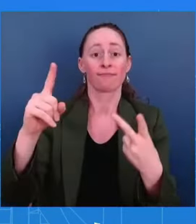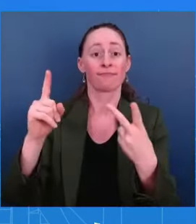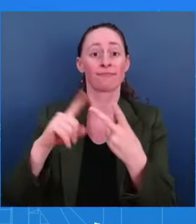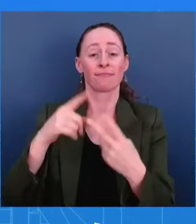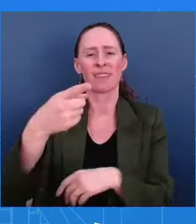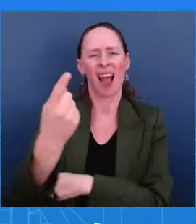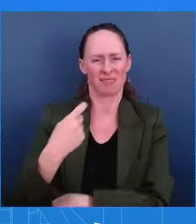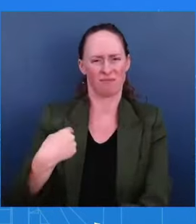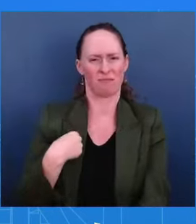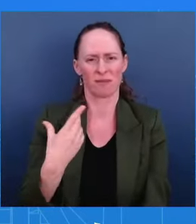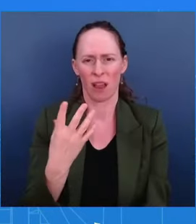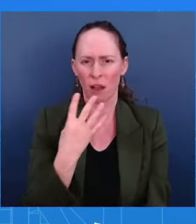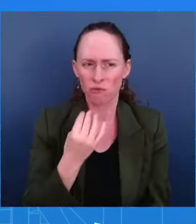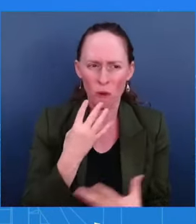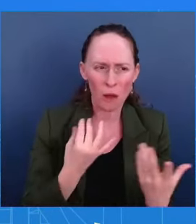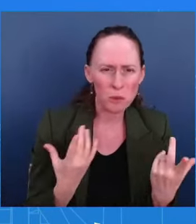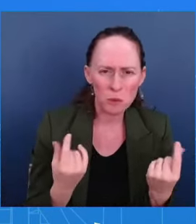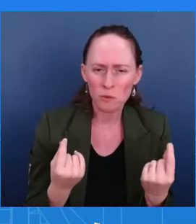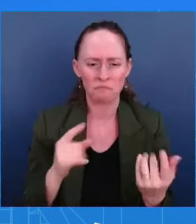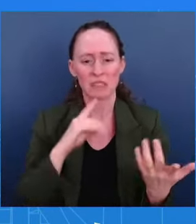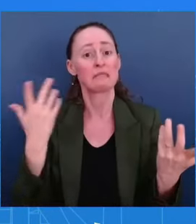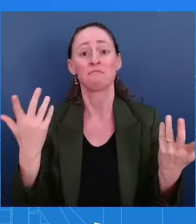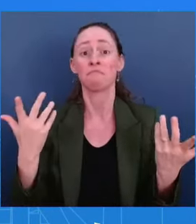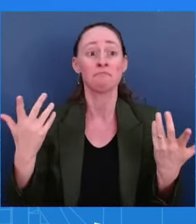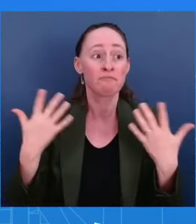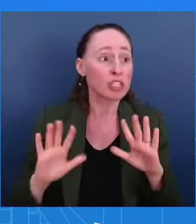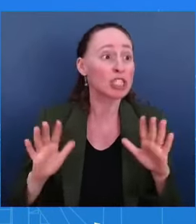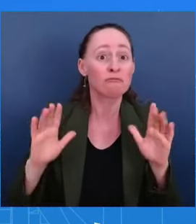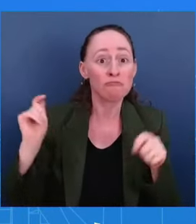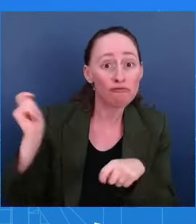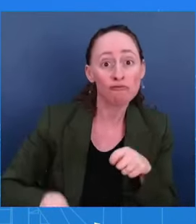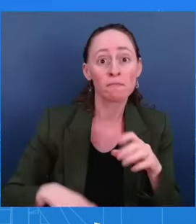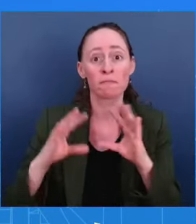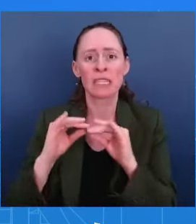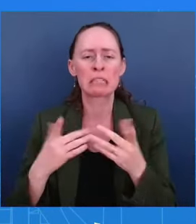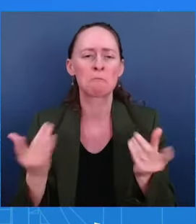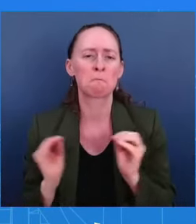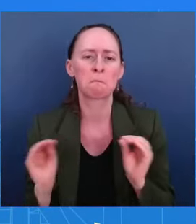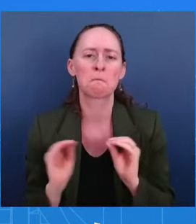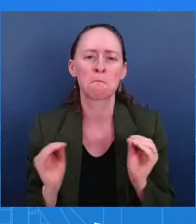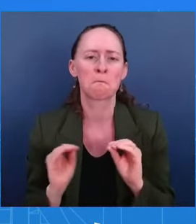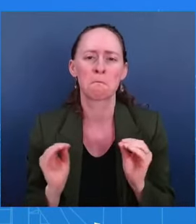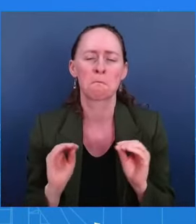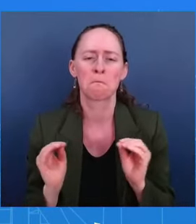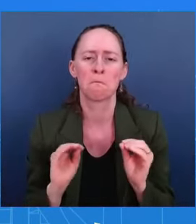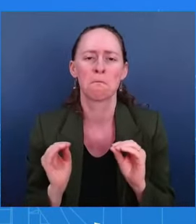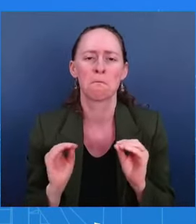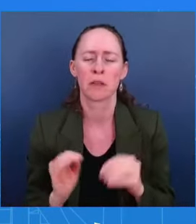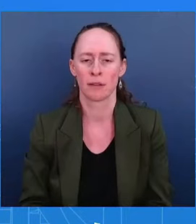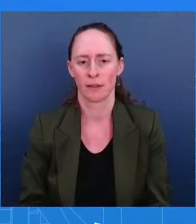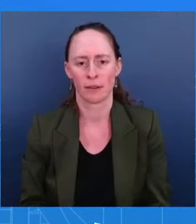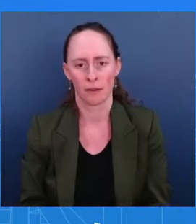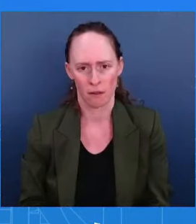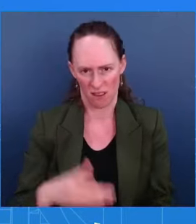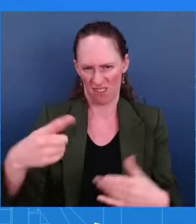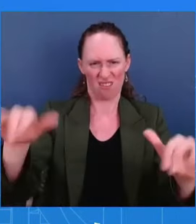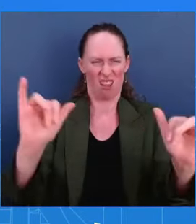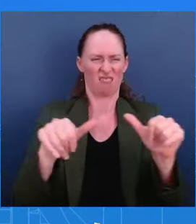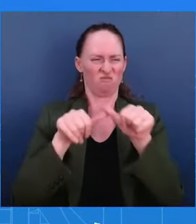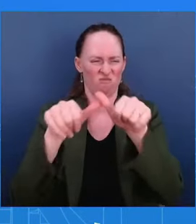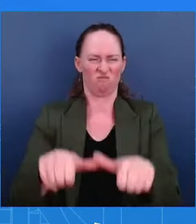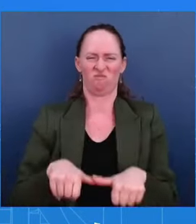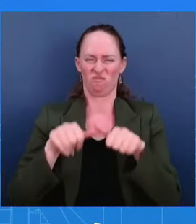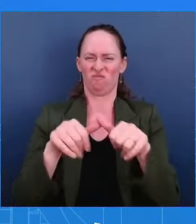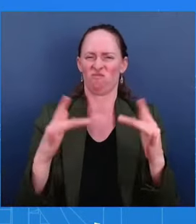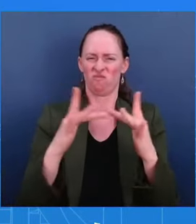talk about today except that even today we are in touch with our counterparts in Qatar, in Israel, and